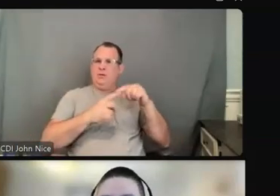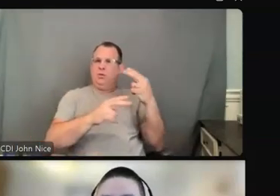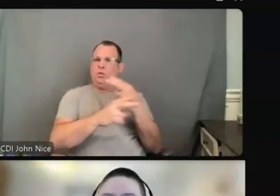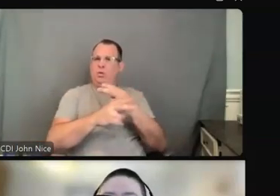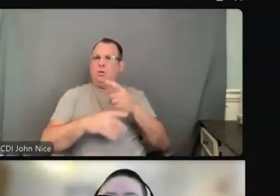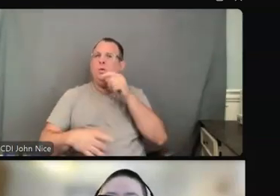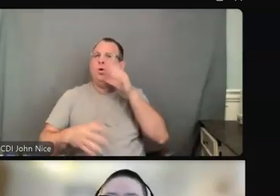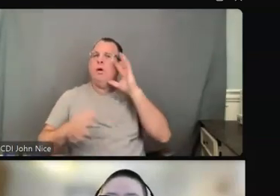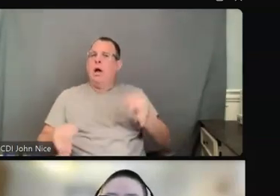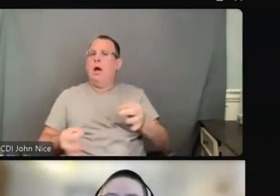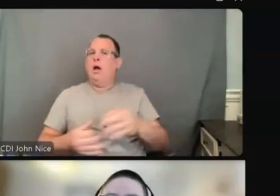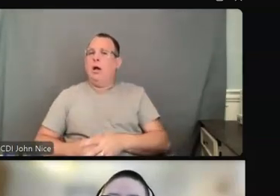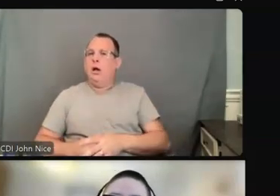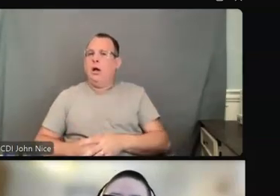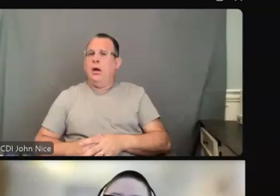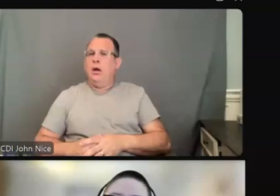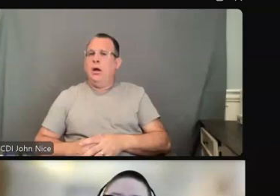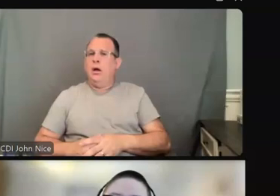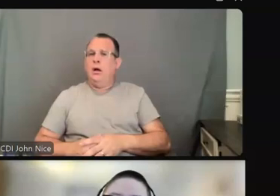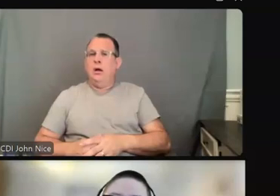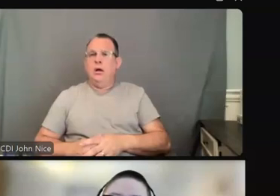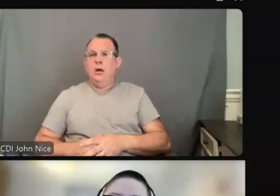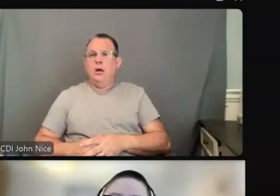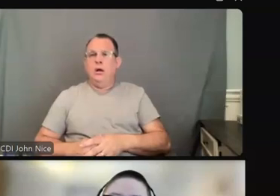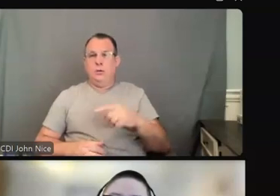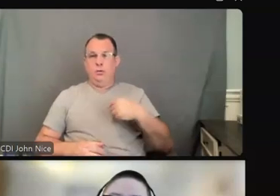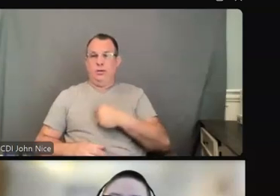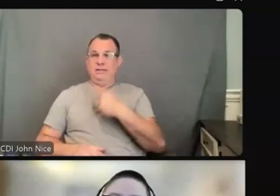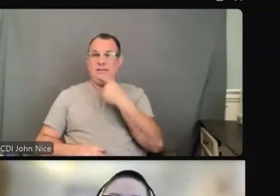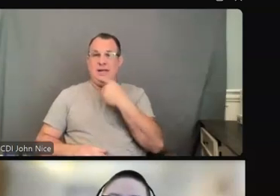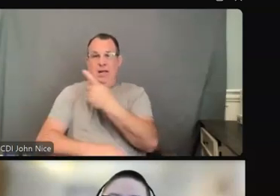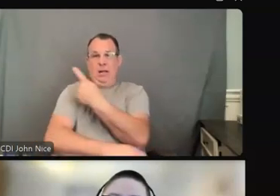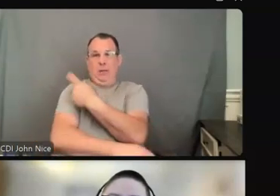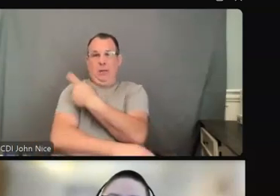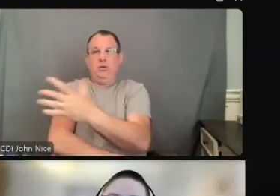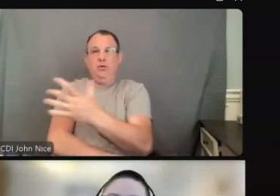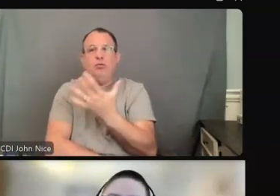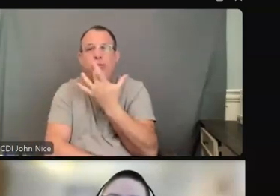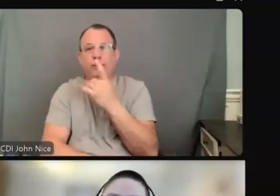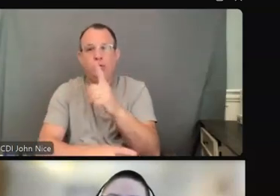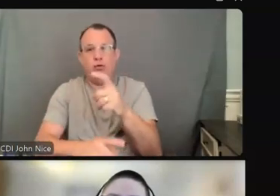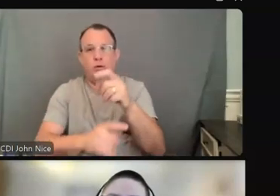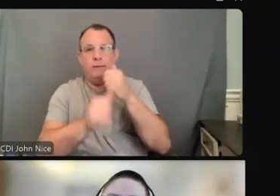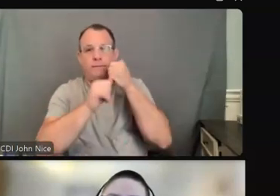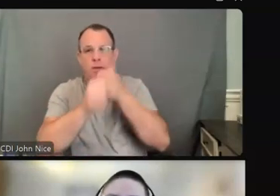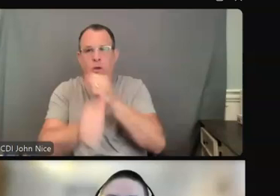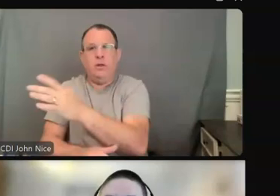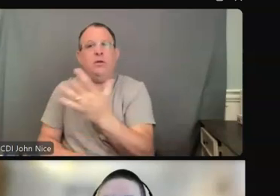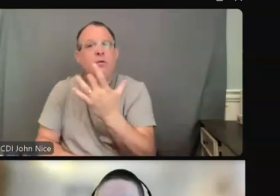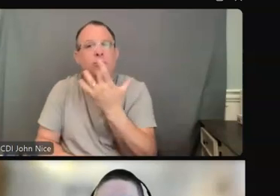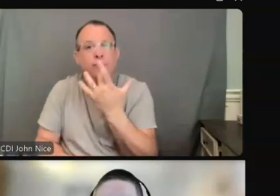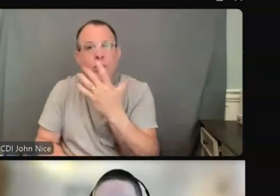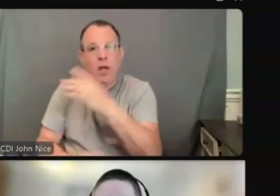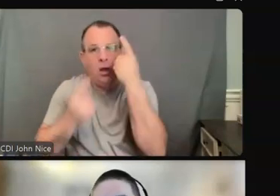Even though we say here that a patient's preference should be considered and given weight, the regulation